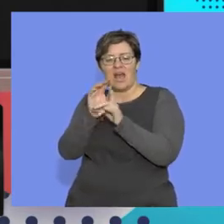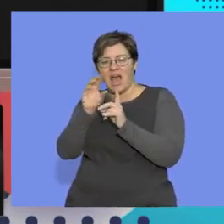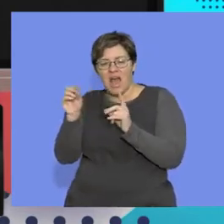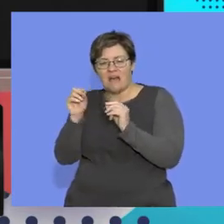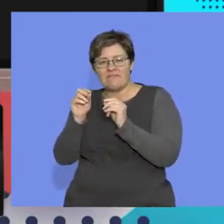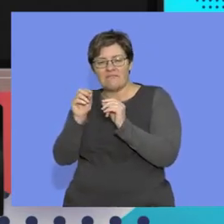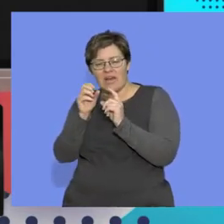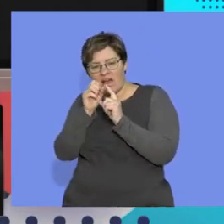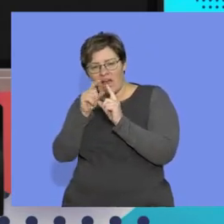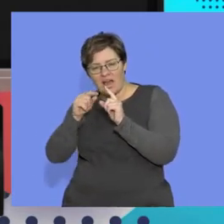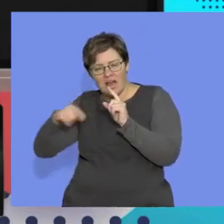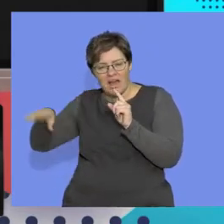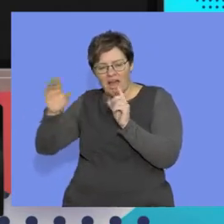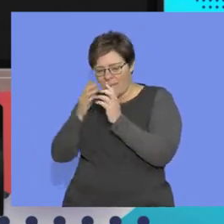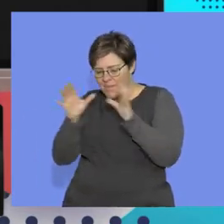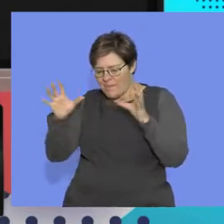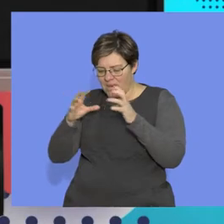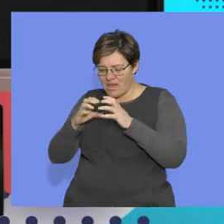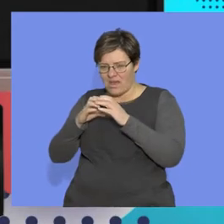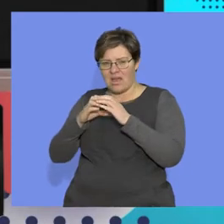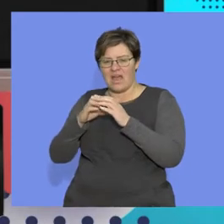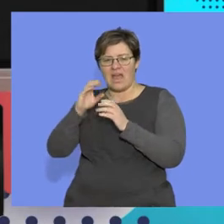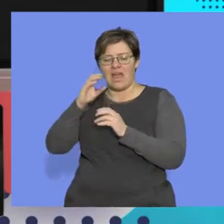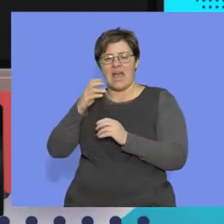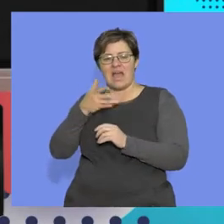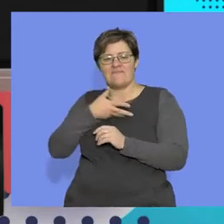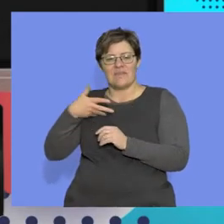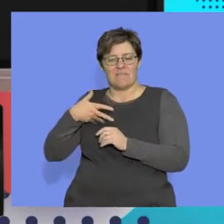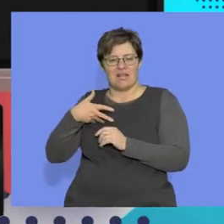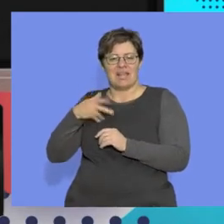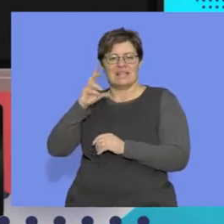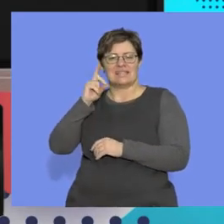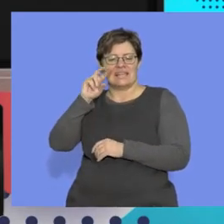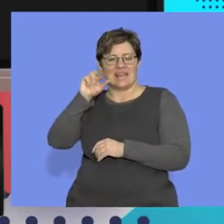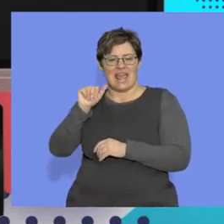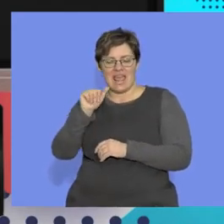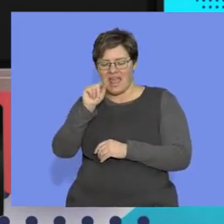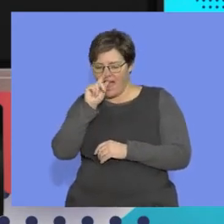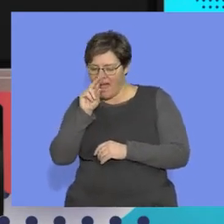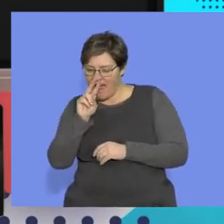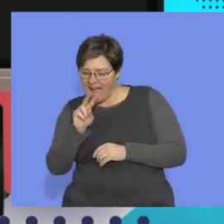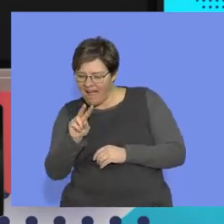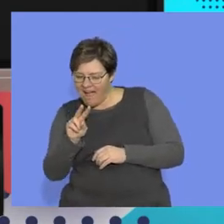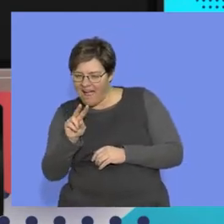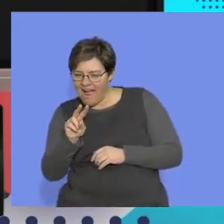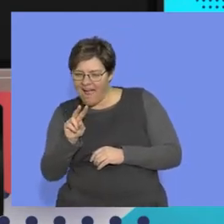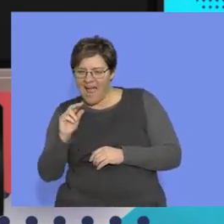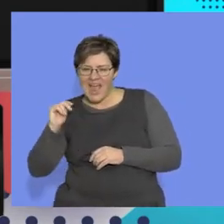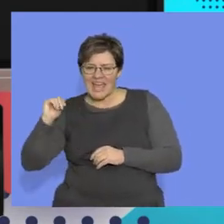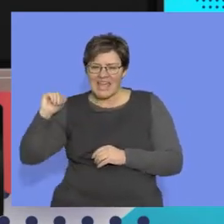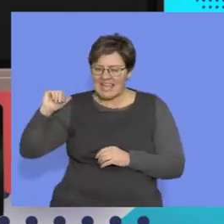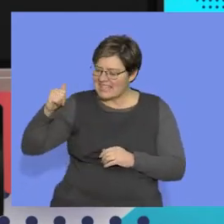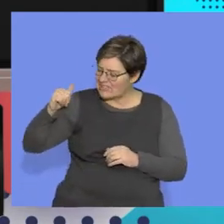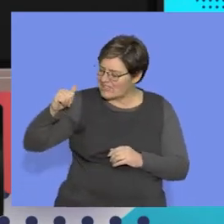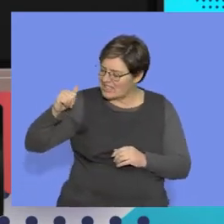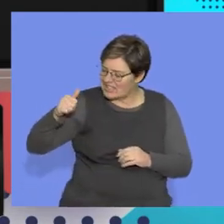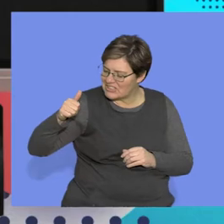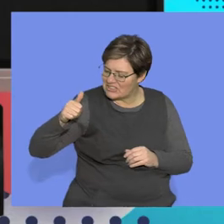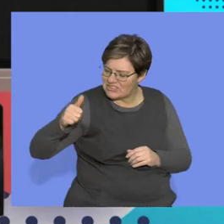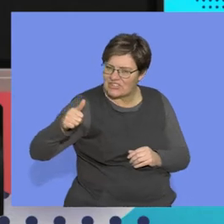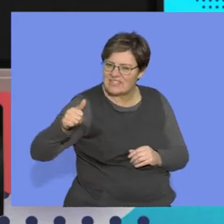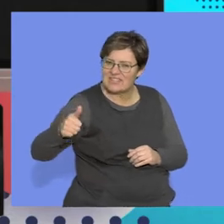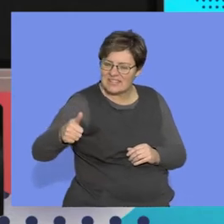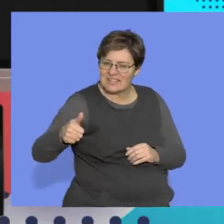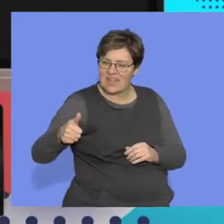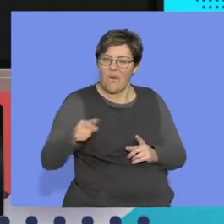And we have this picture of this, the female DNA. So we kind of get an idea of history that is